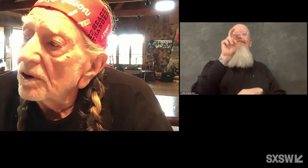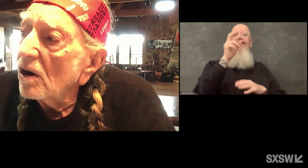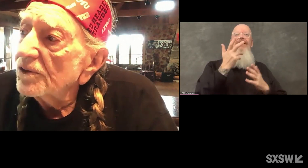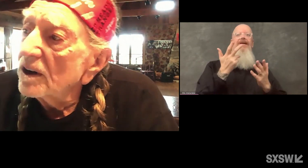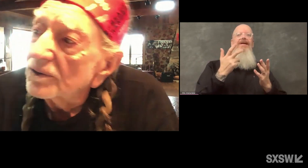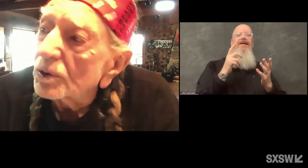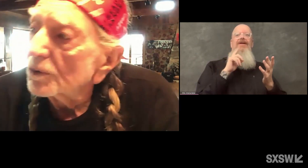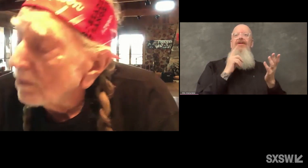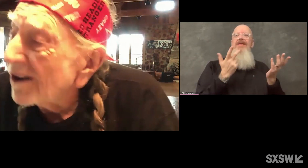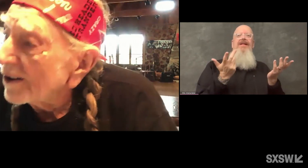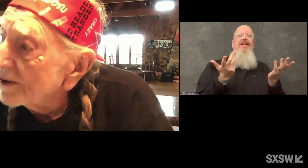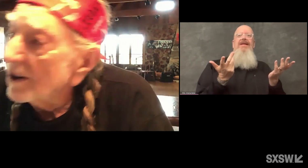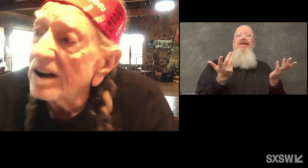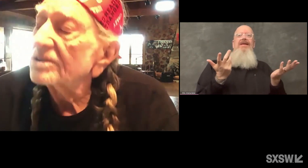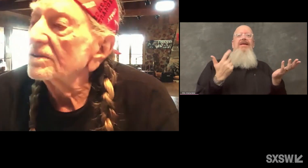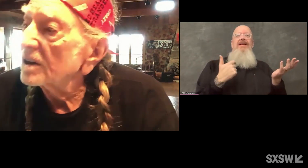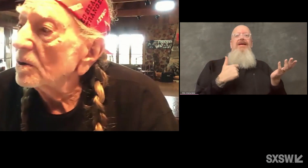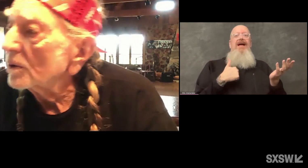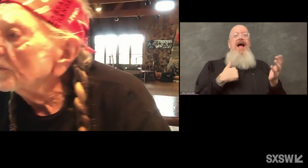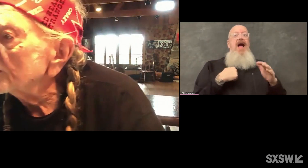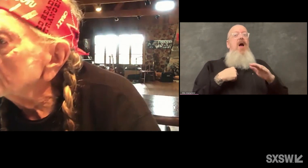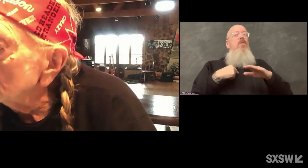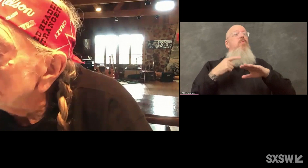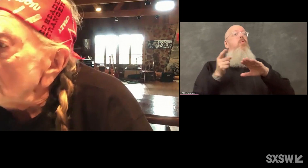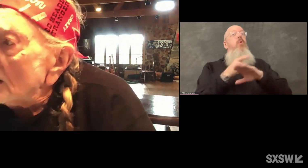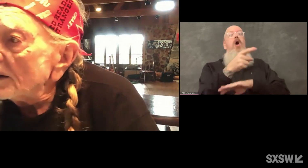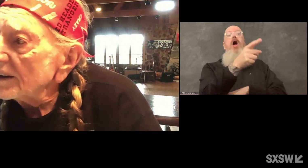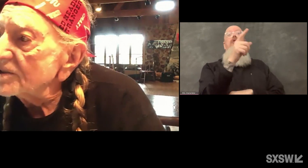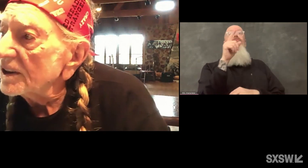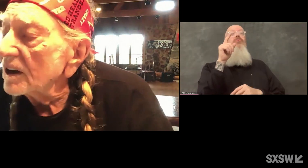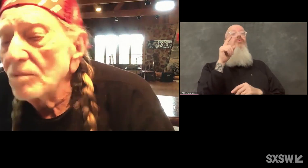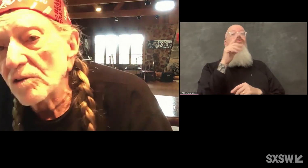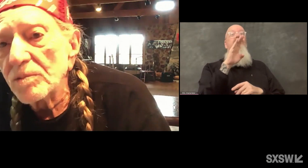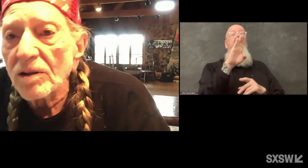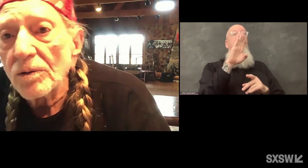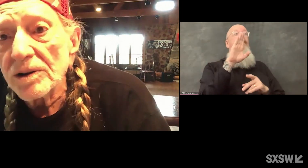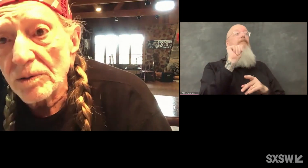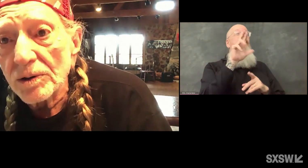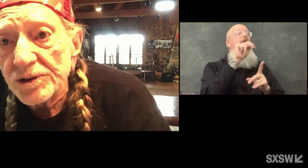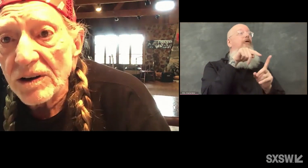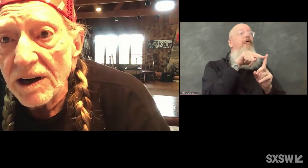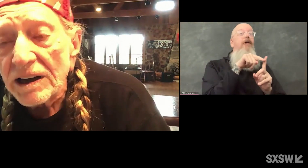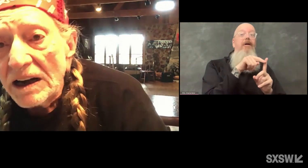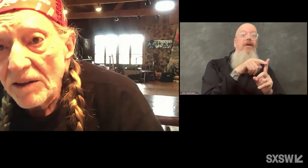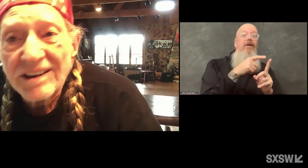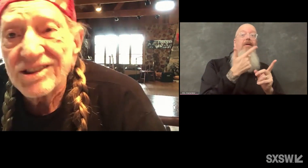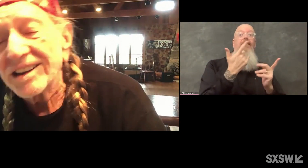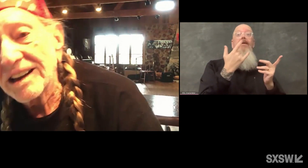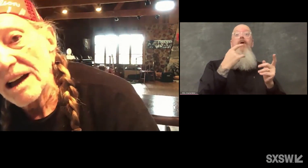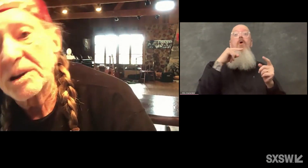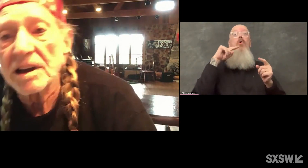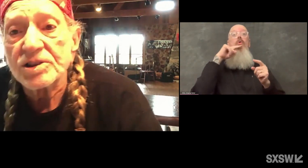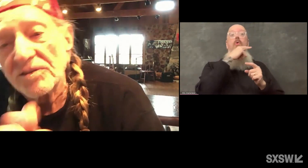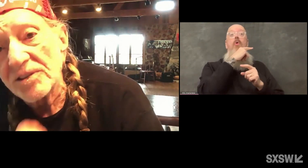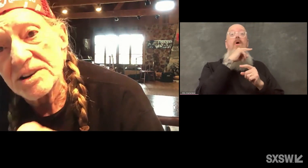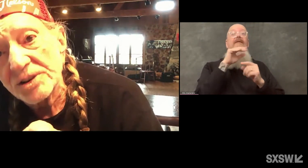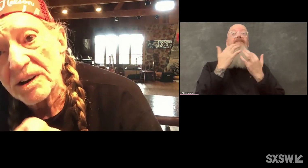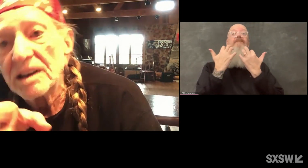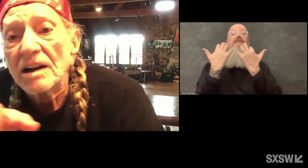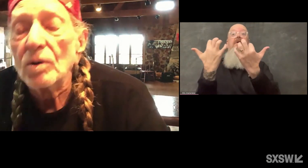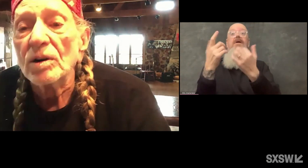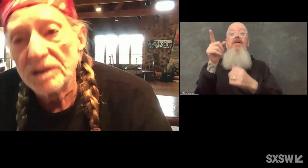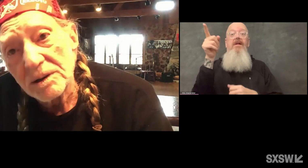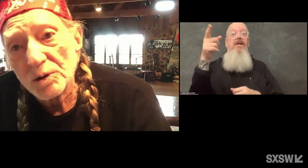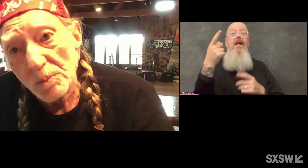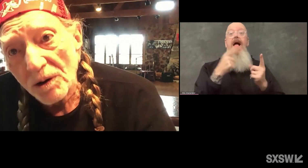I'd wander off down toward the barn or out to the cornfield. The next thing, I'm over by the railroad track. And the next thing, I'm catching a freight